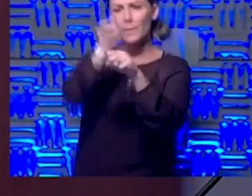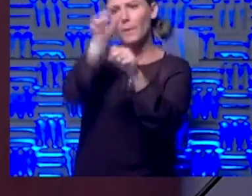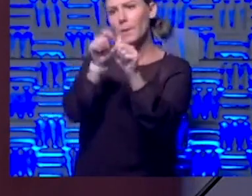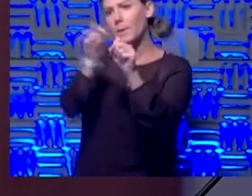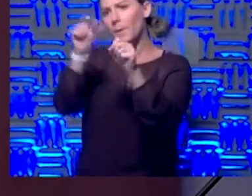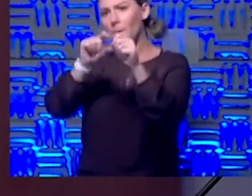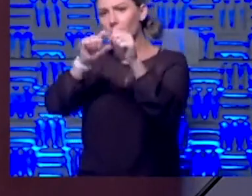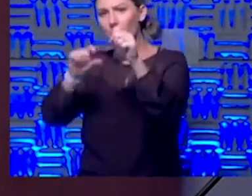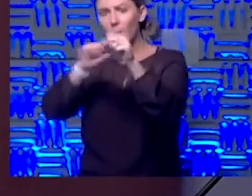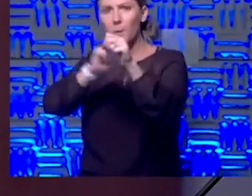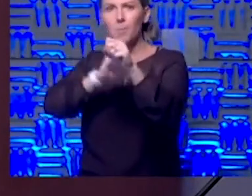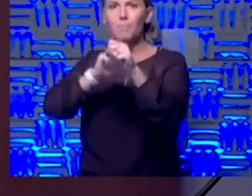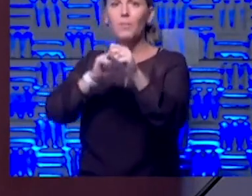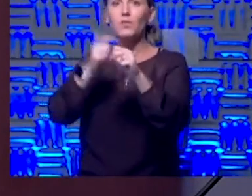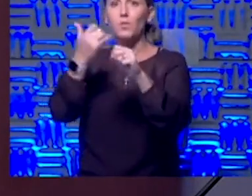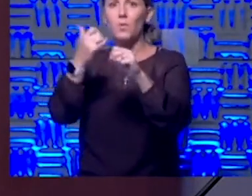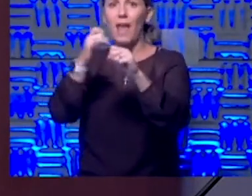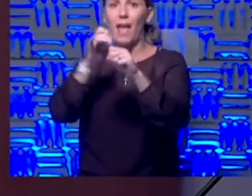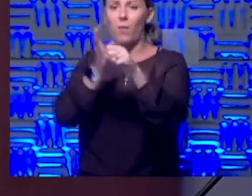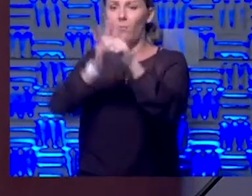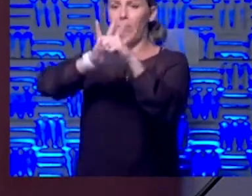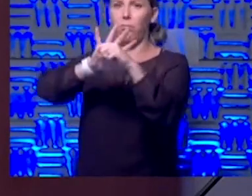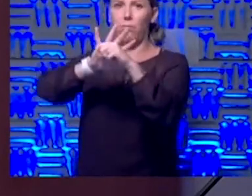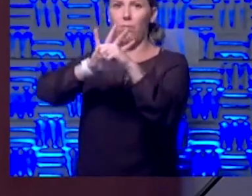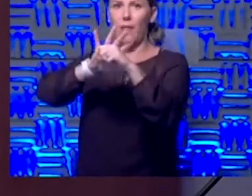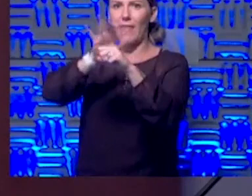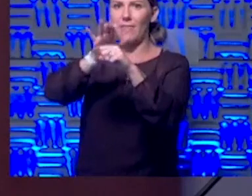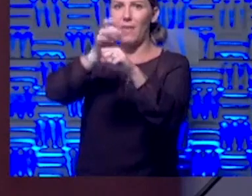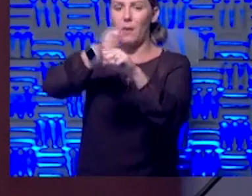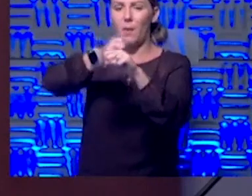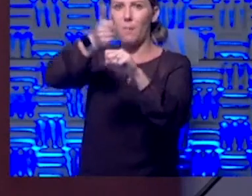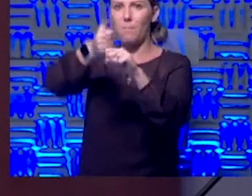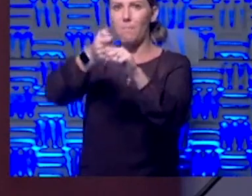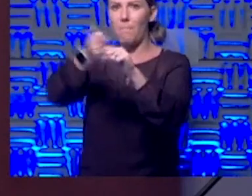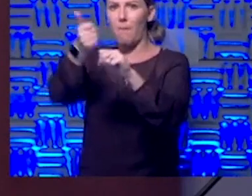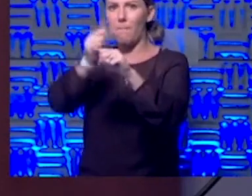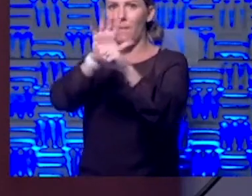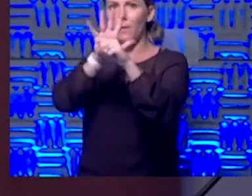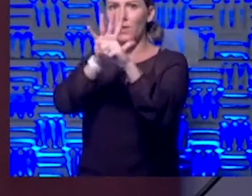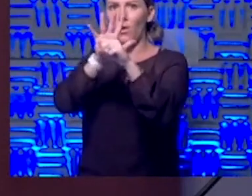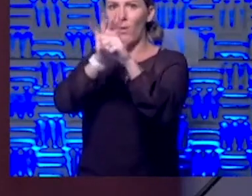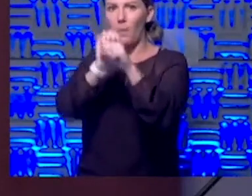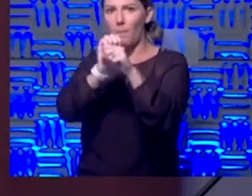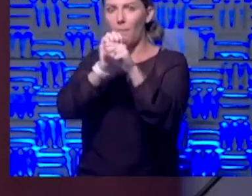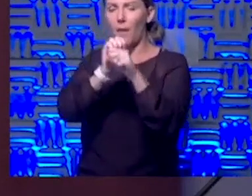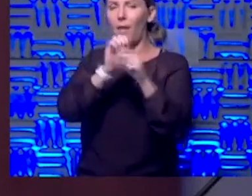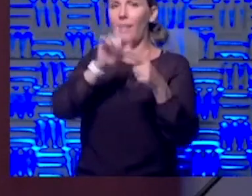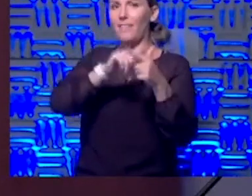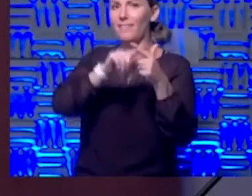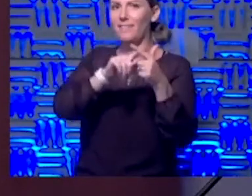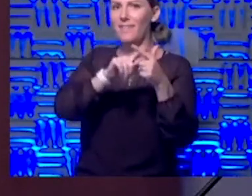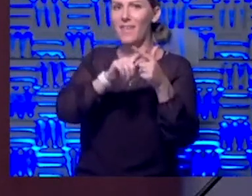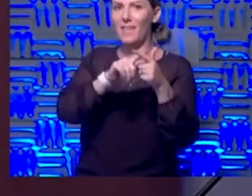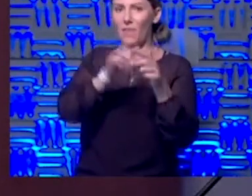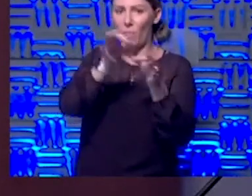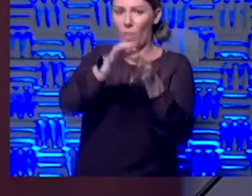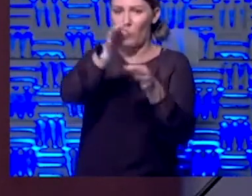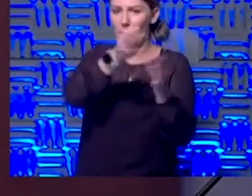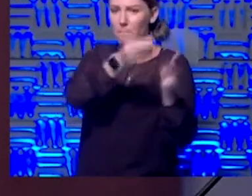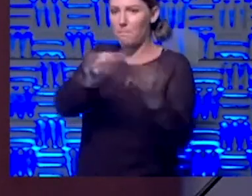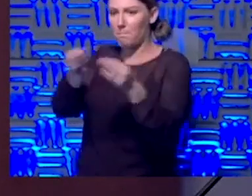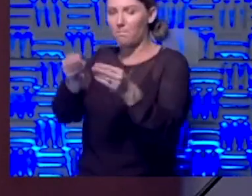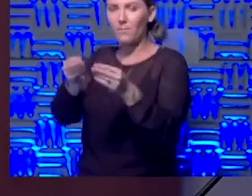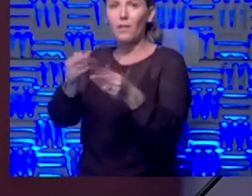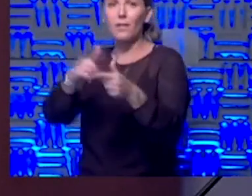imagining taking those spikes off and putting them inside of a box and then using that as a, as a vector to give you the